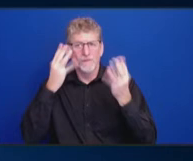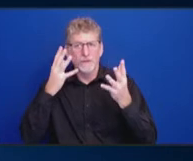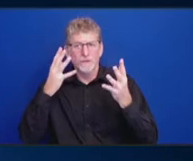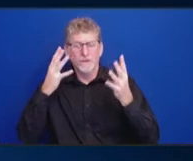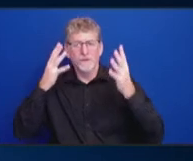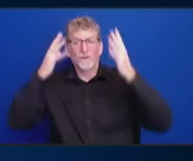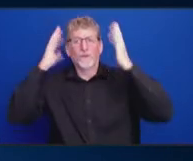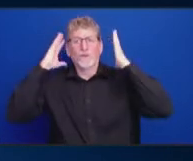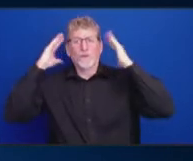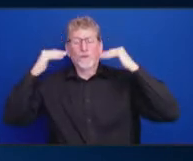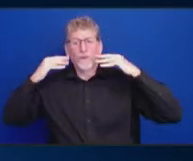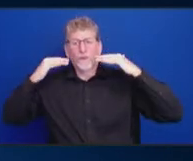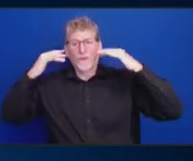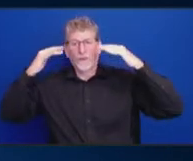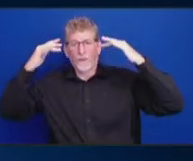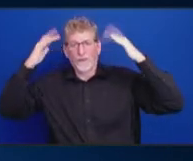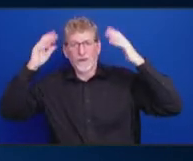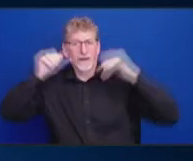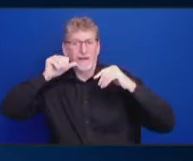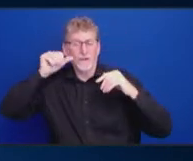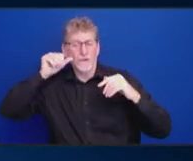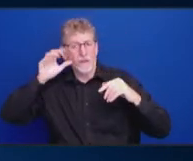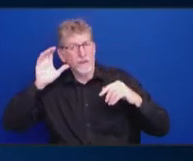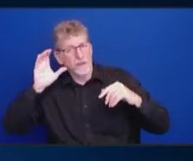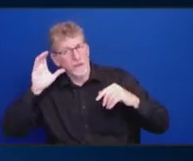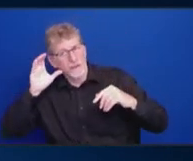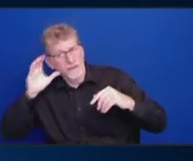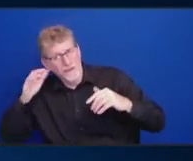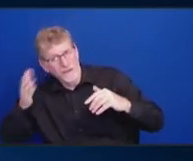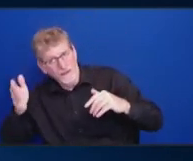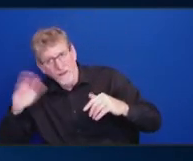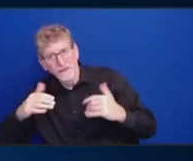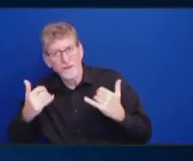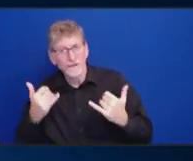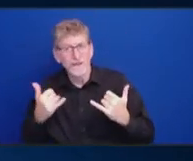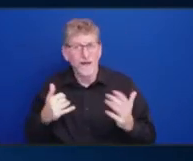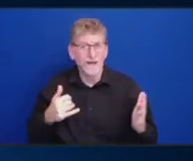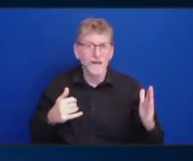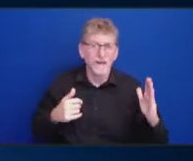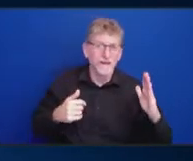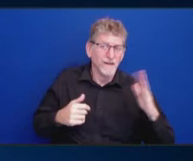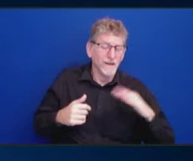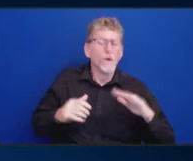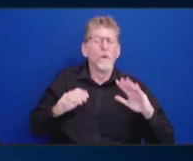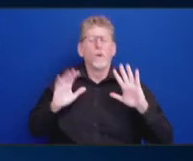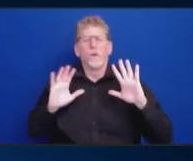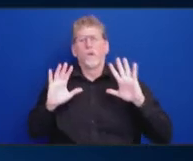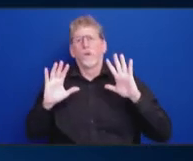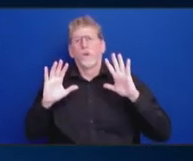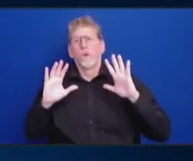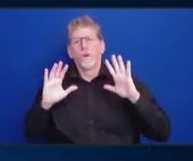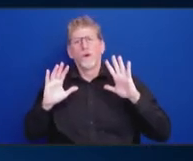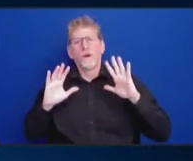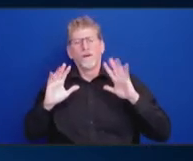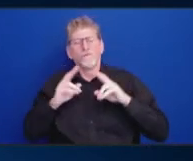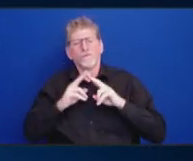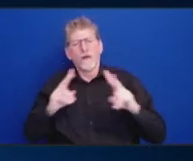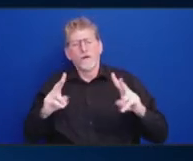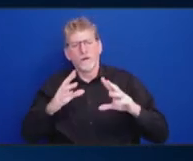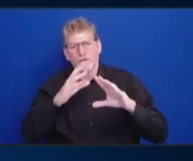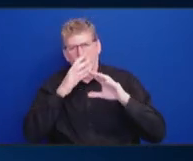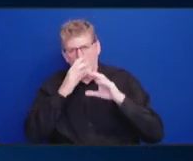And let me just say that it is so compelling. Like I said, it's important and really